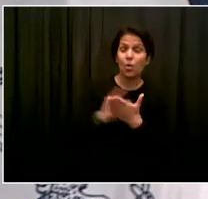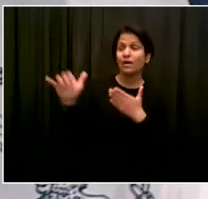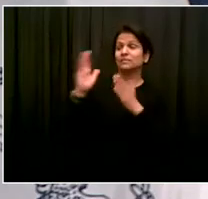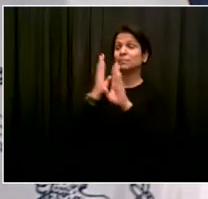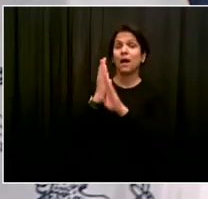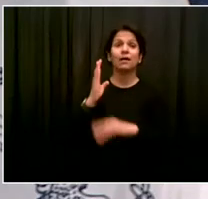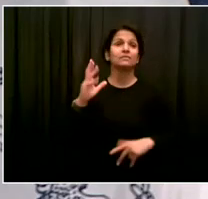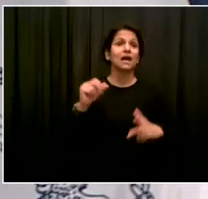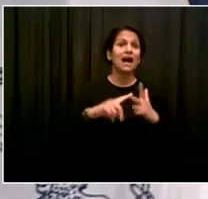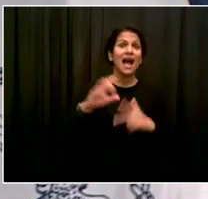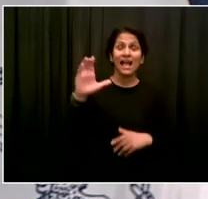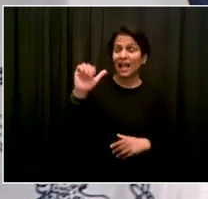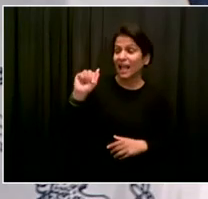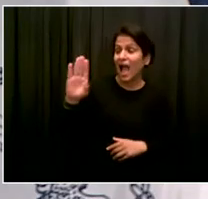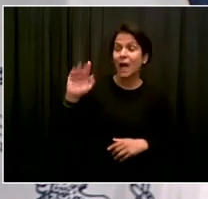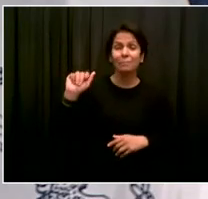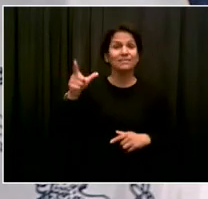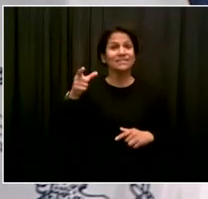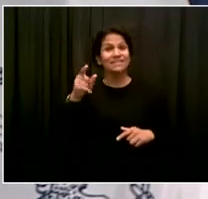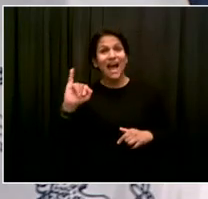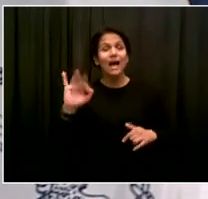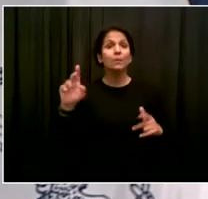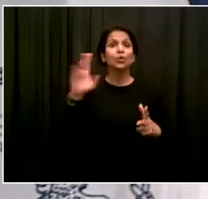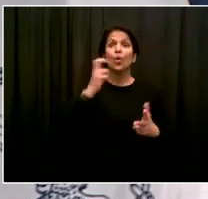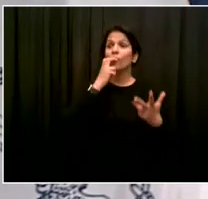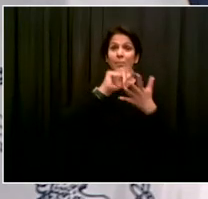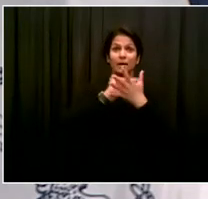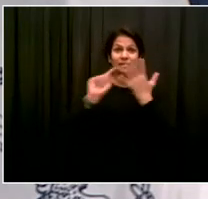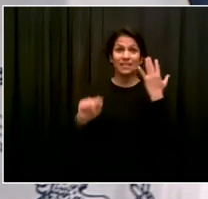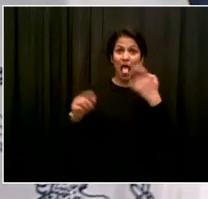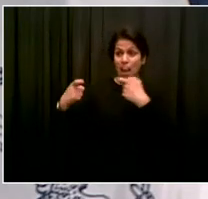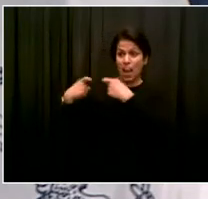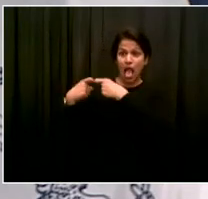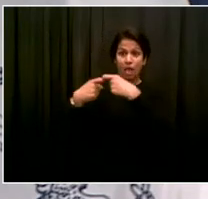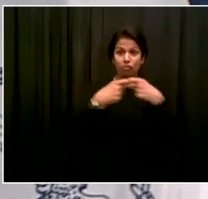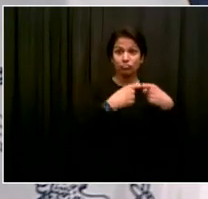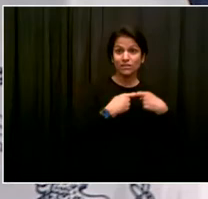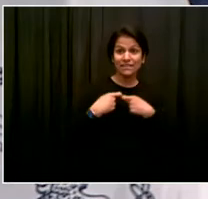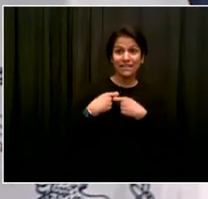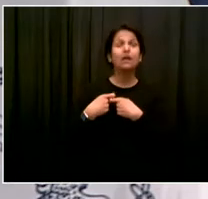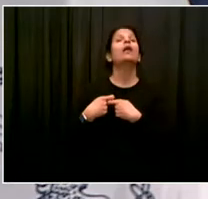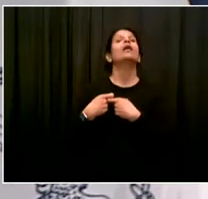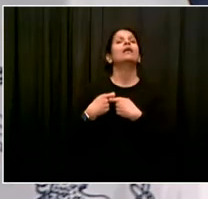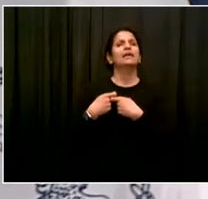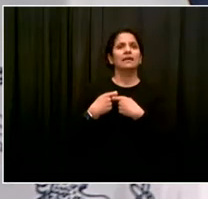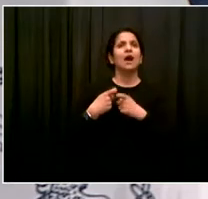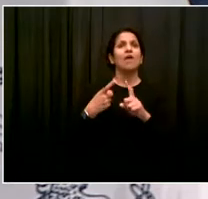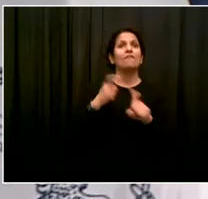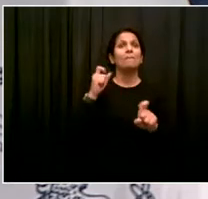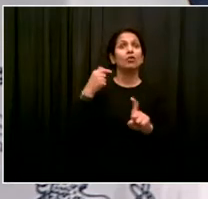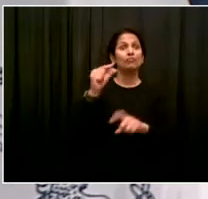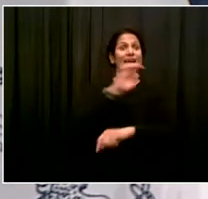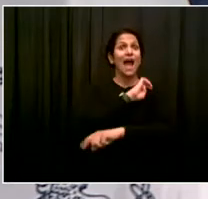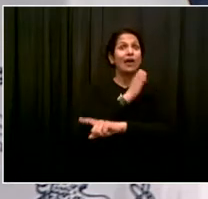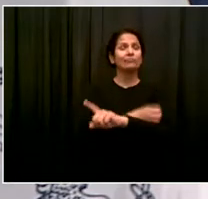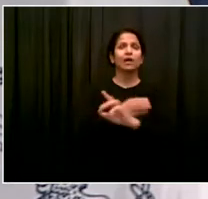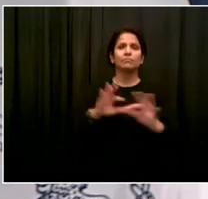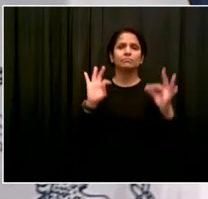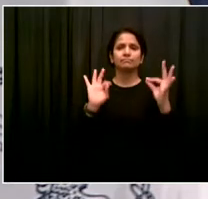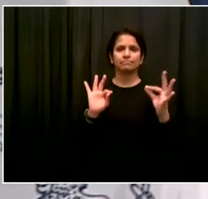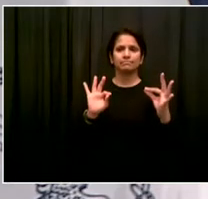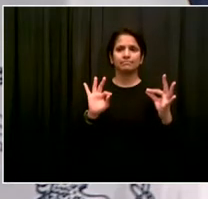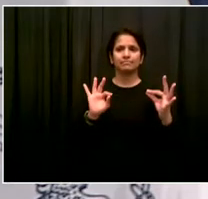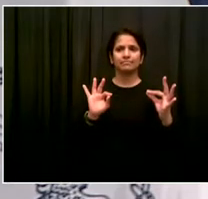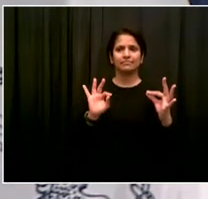renewable energy, that's a different reality and one we certainly will leave space for. But I think with that